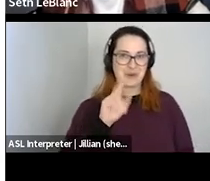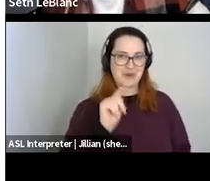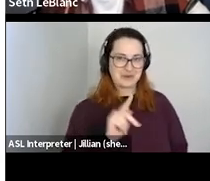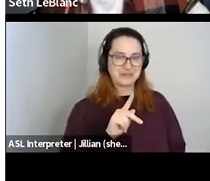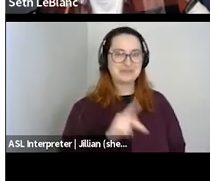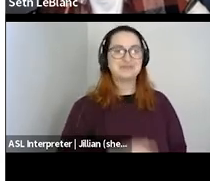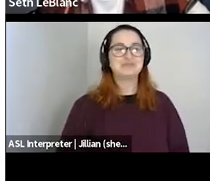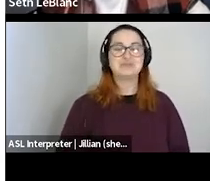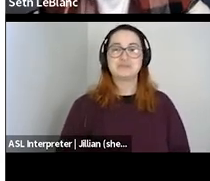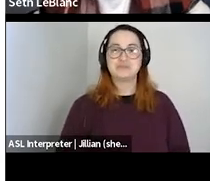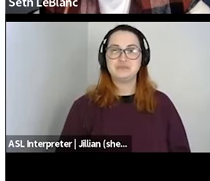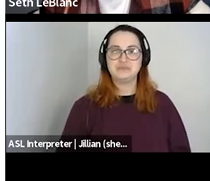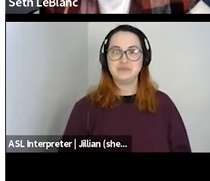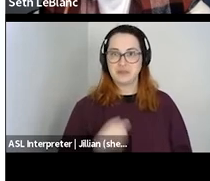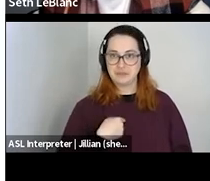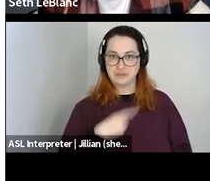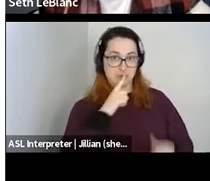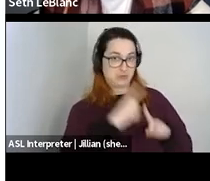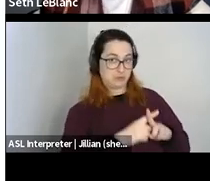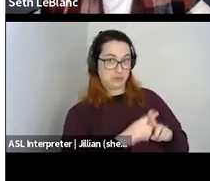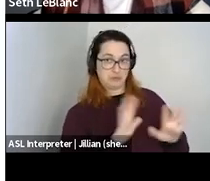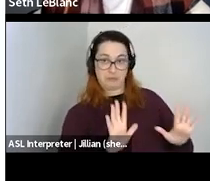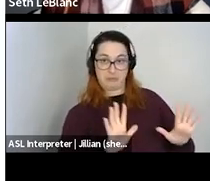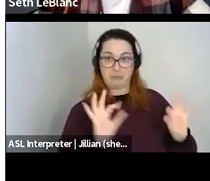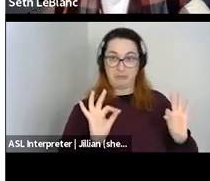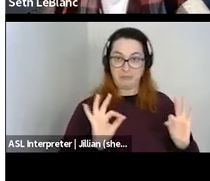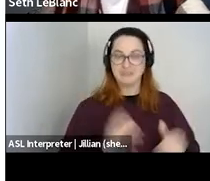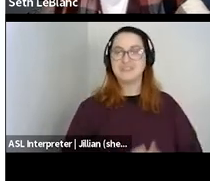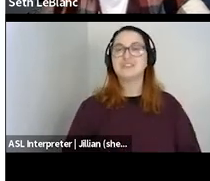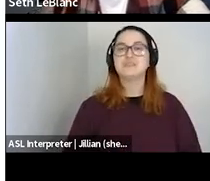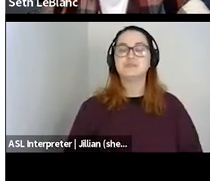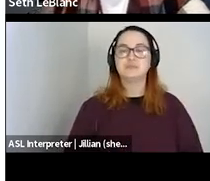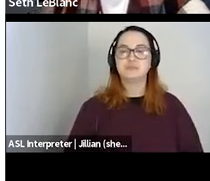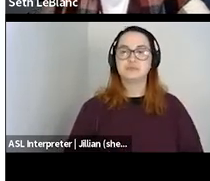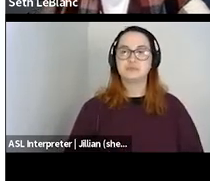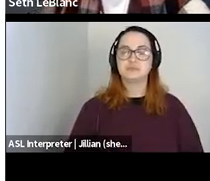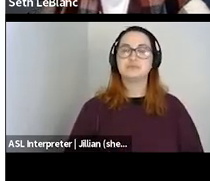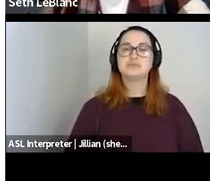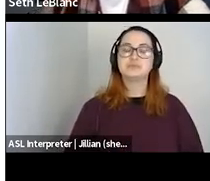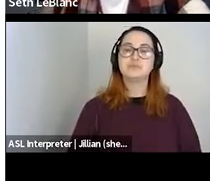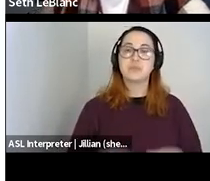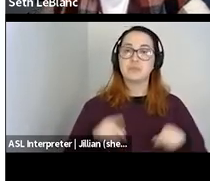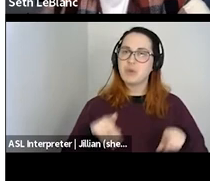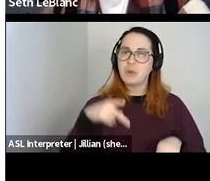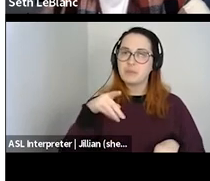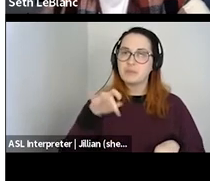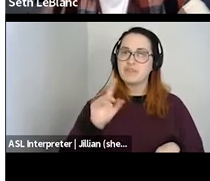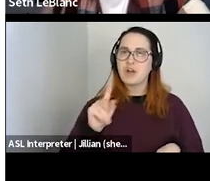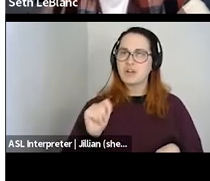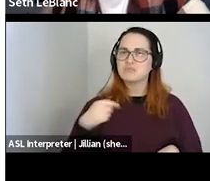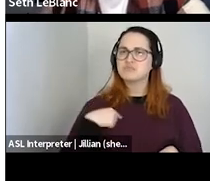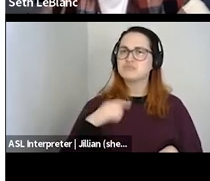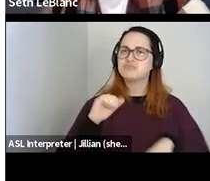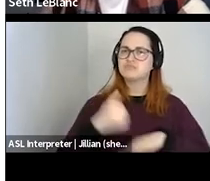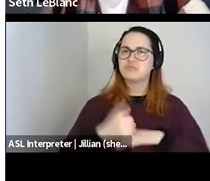Just making sure I'm not muted. All right. So throughout Pivot, we've had multiple guest speakers, we